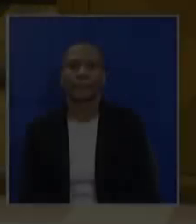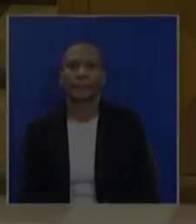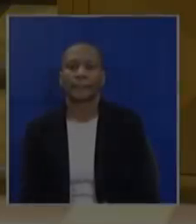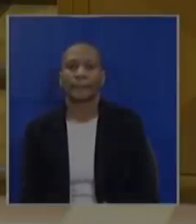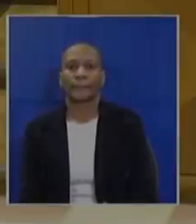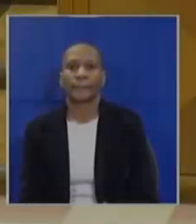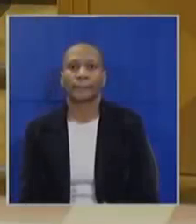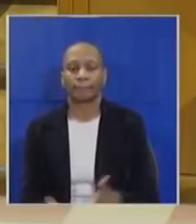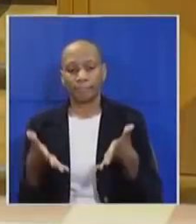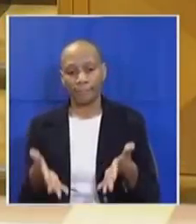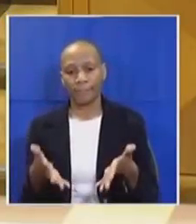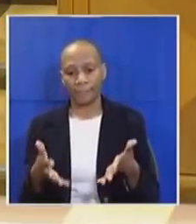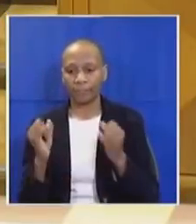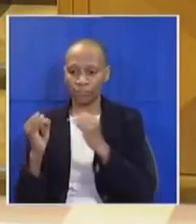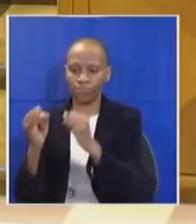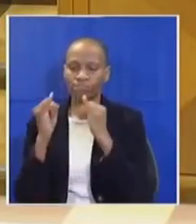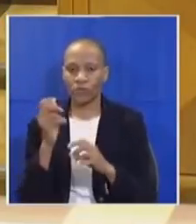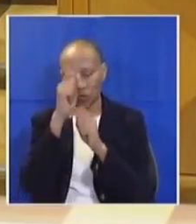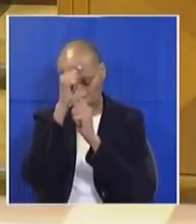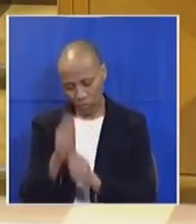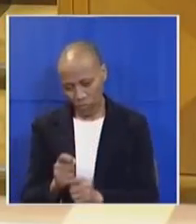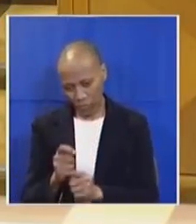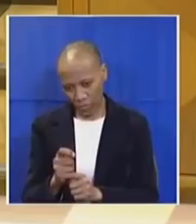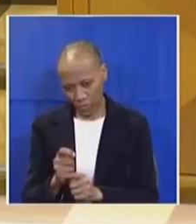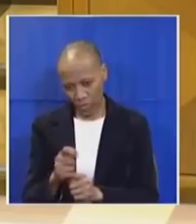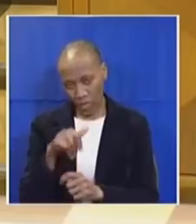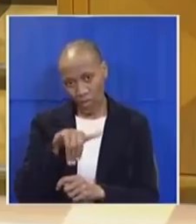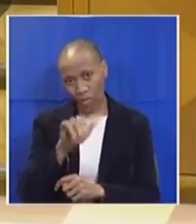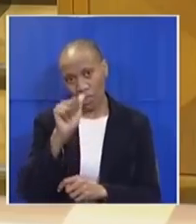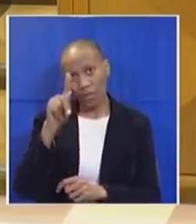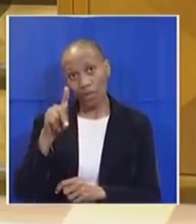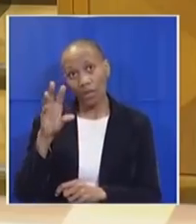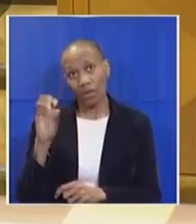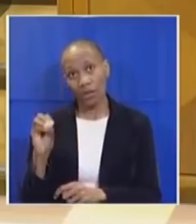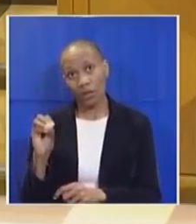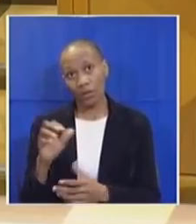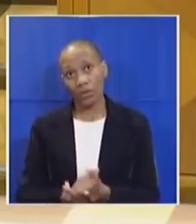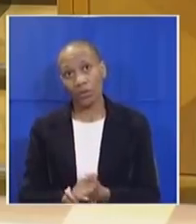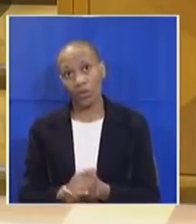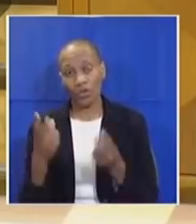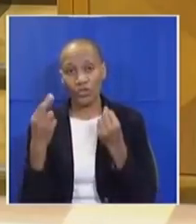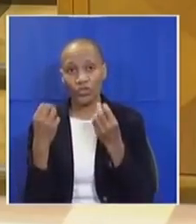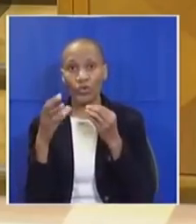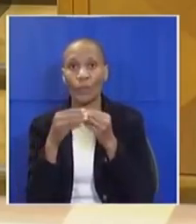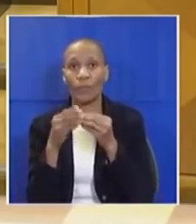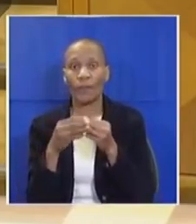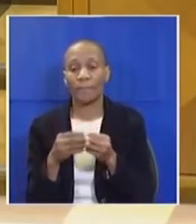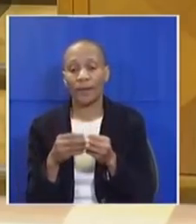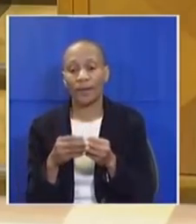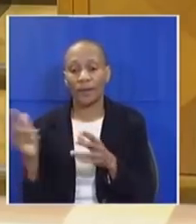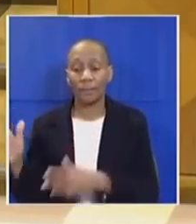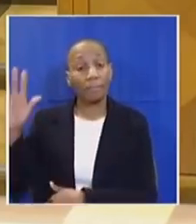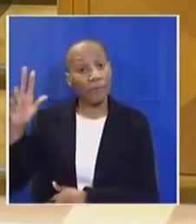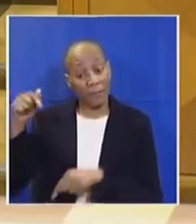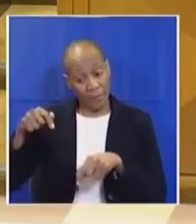I'm now recognizing Honorable Iako, who's the new member, son in